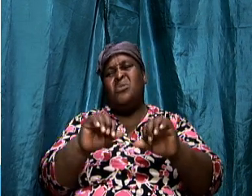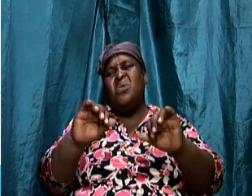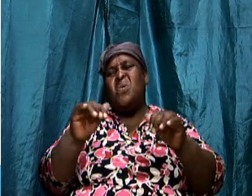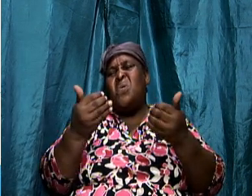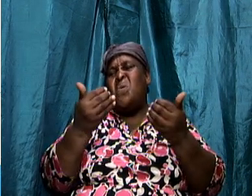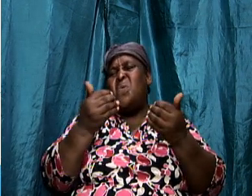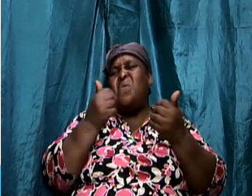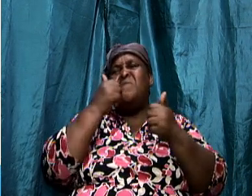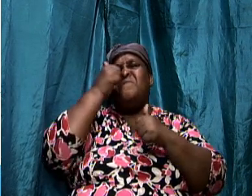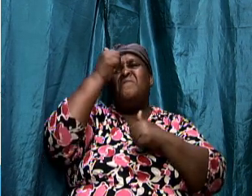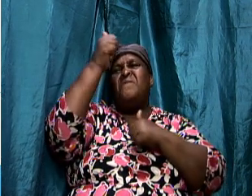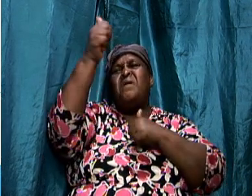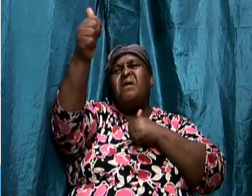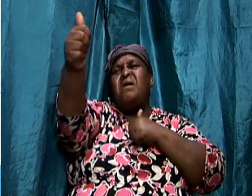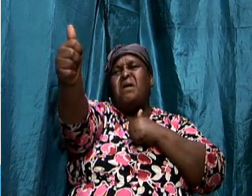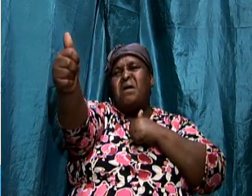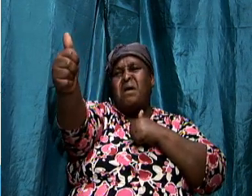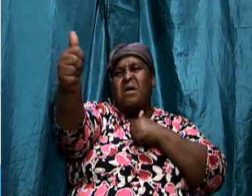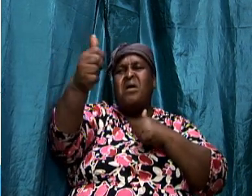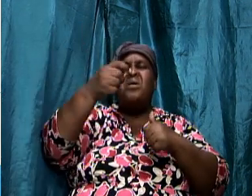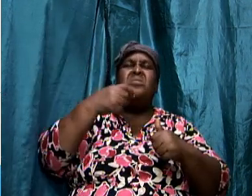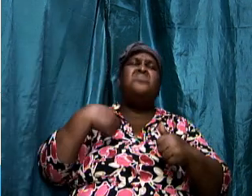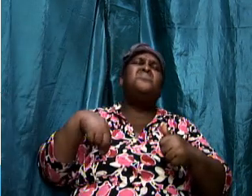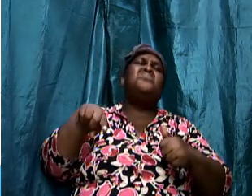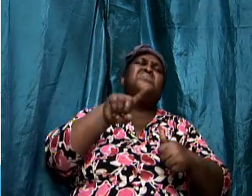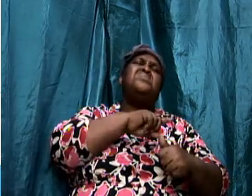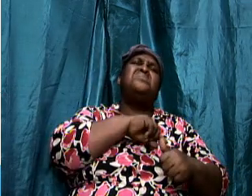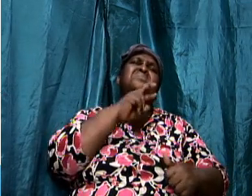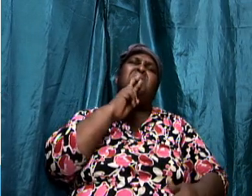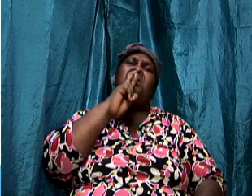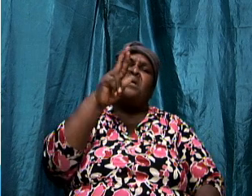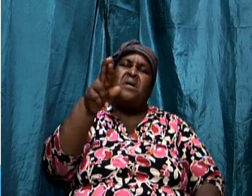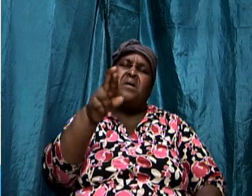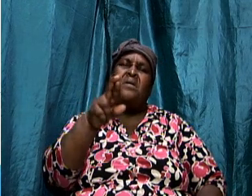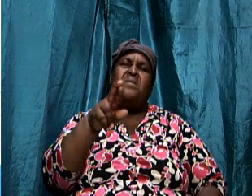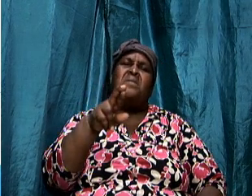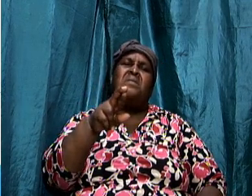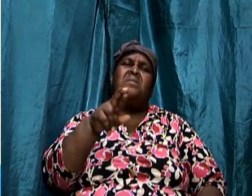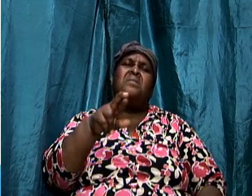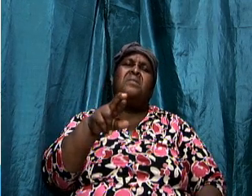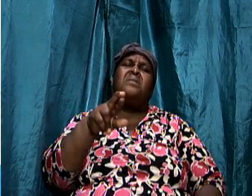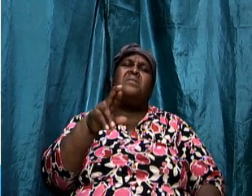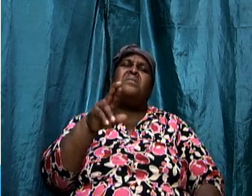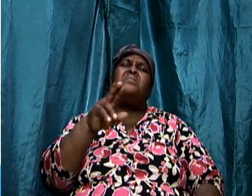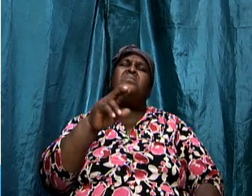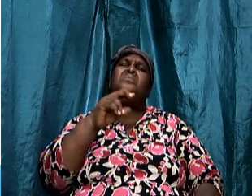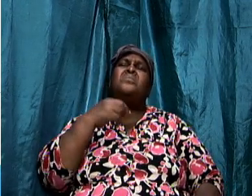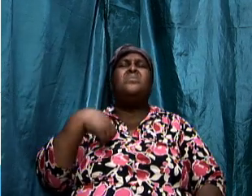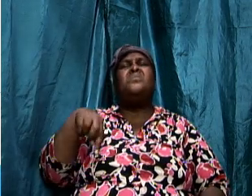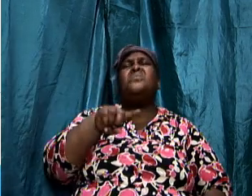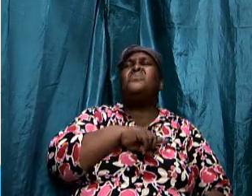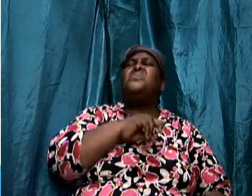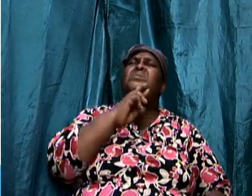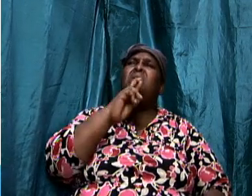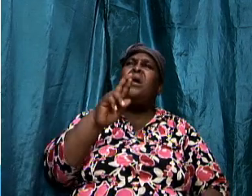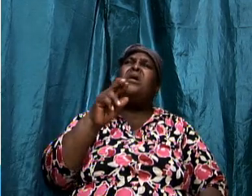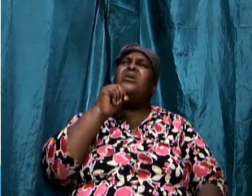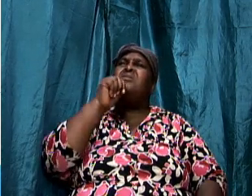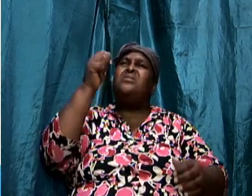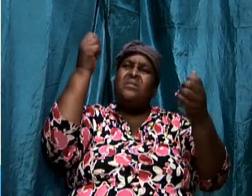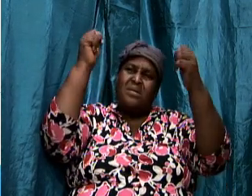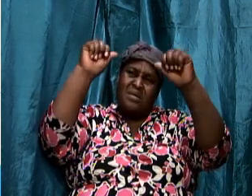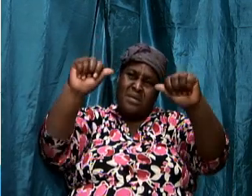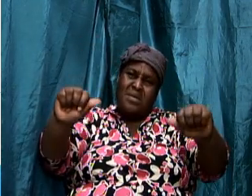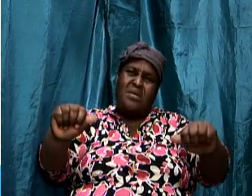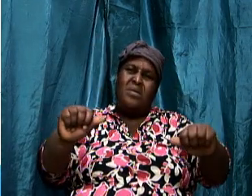far gone we are we are unable to realize how